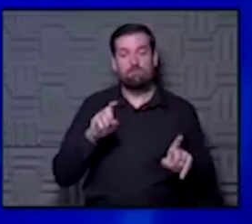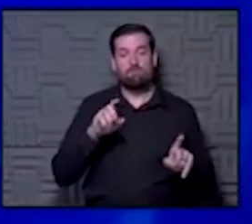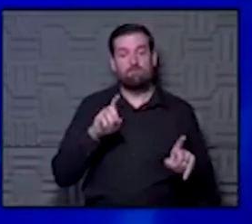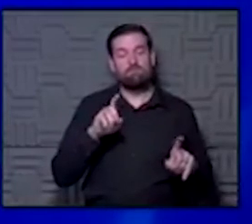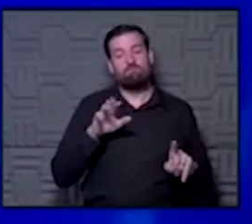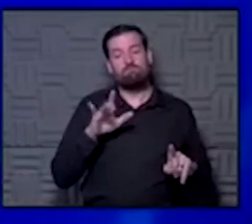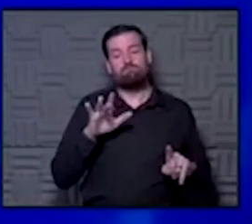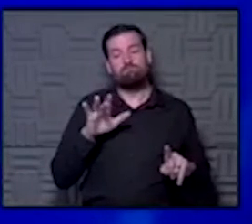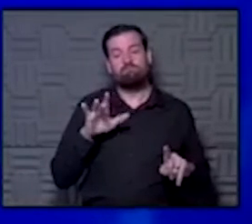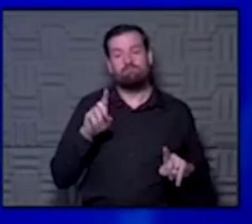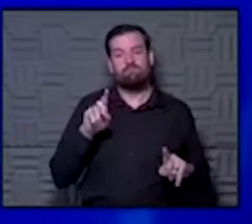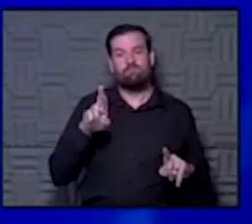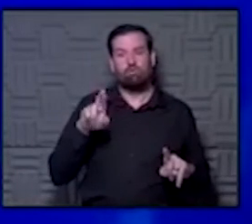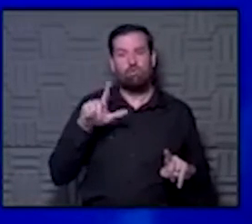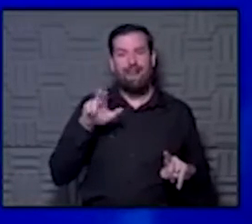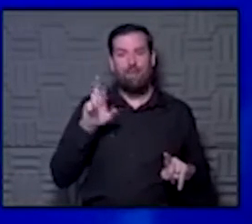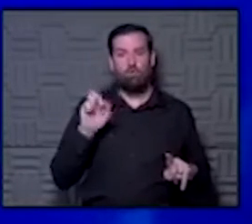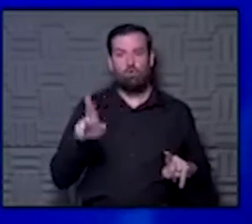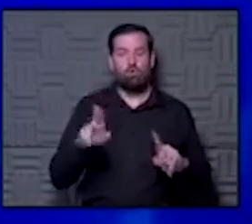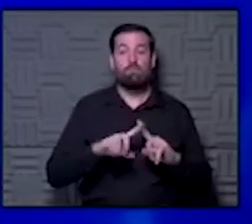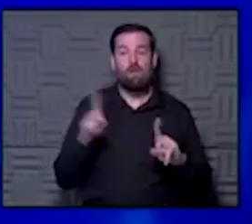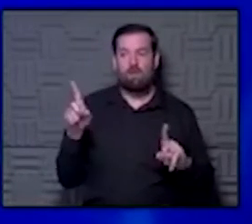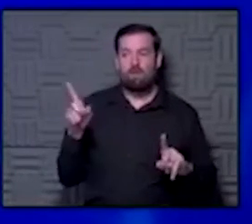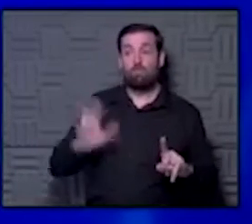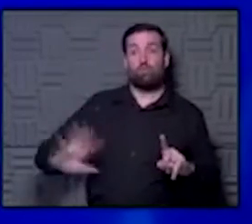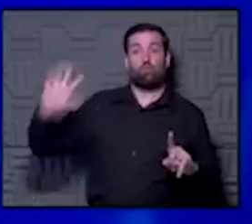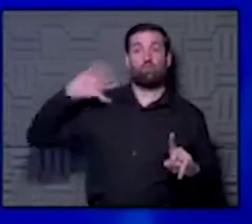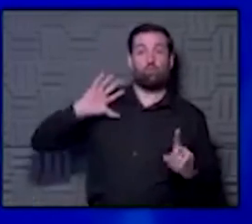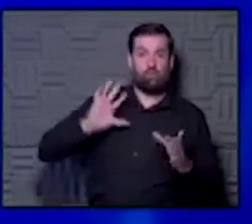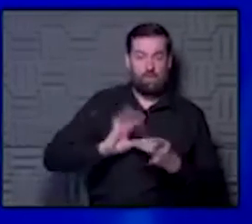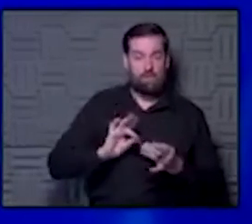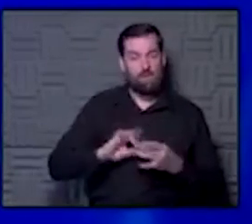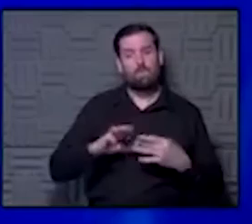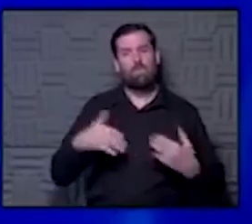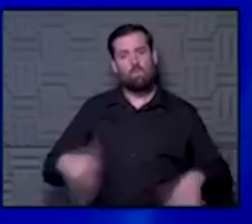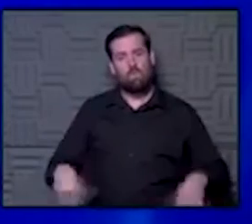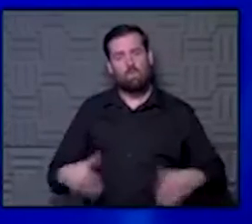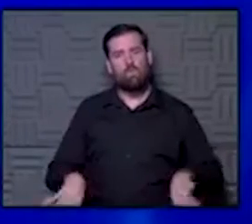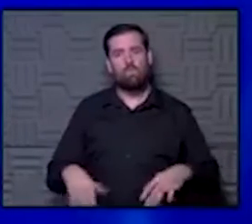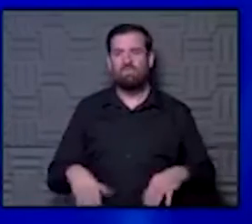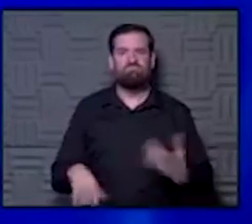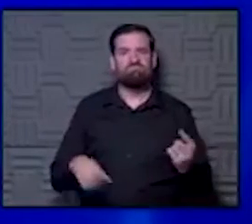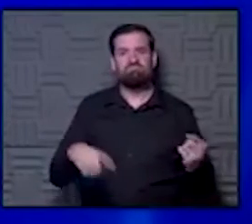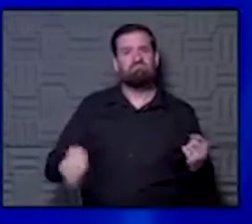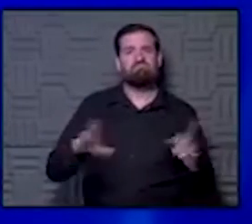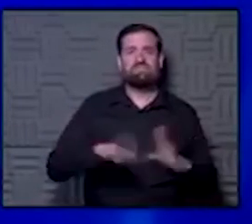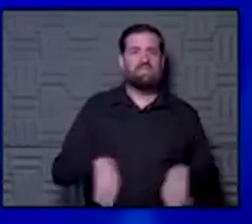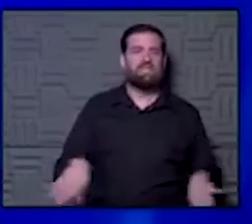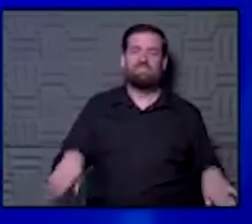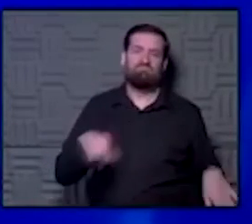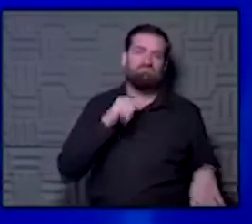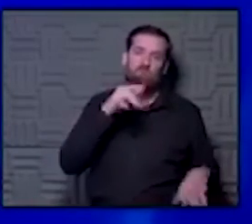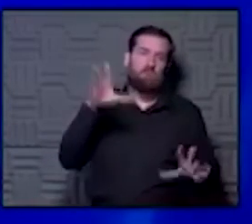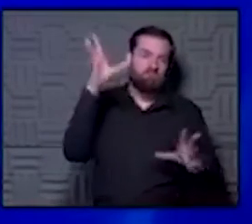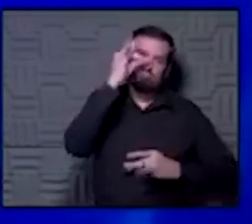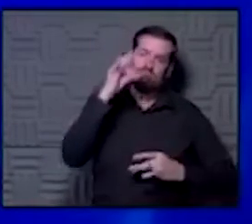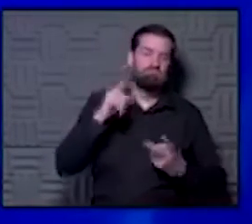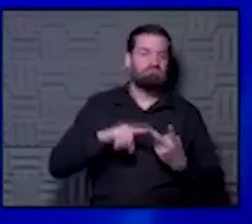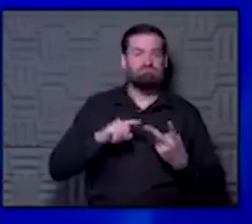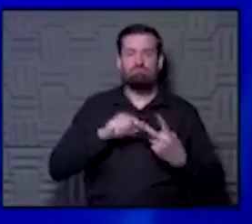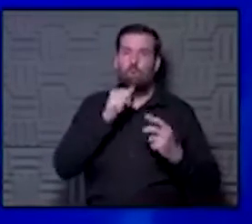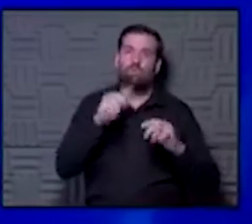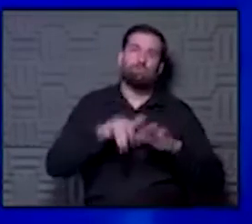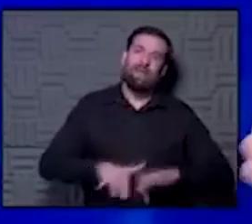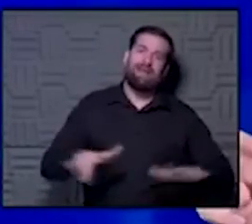Lauer here, but I think that we used to say that, gosh, kids, A, don't really get it, and B, they don't spread it enough,